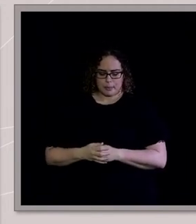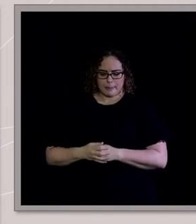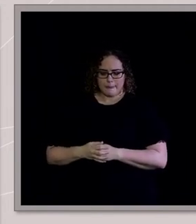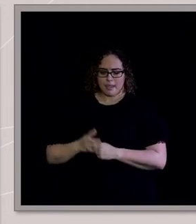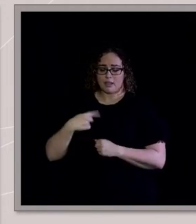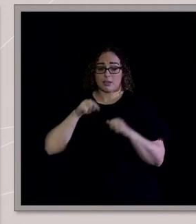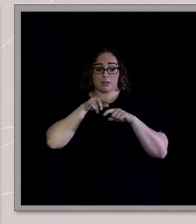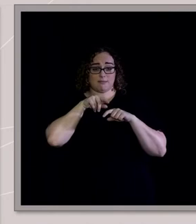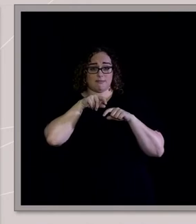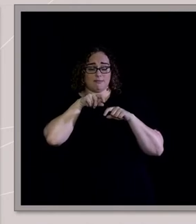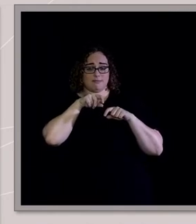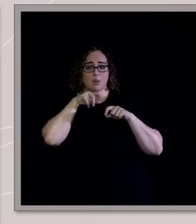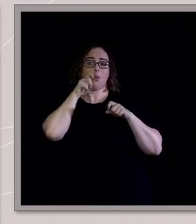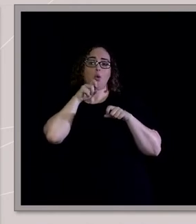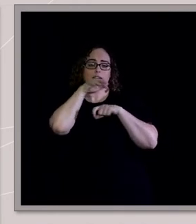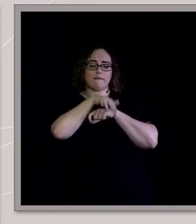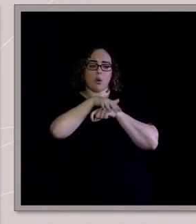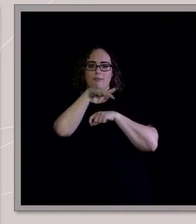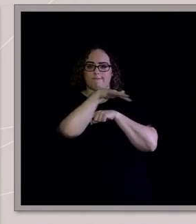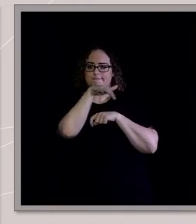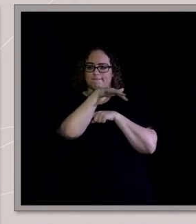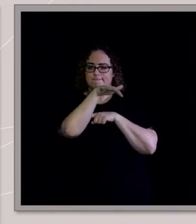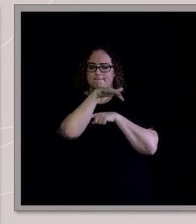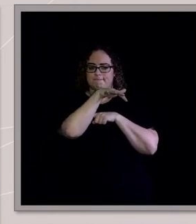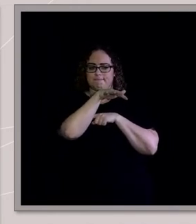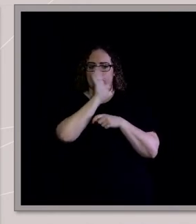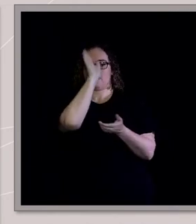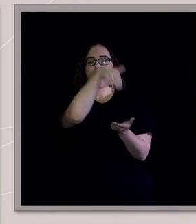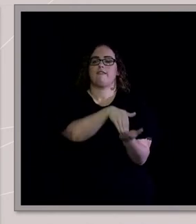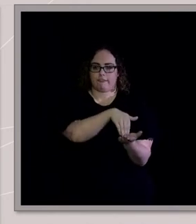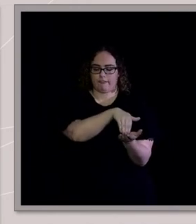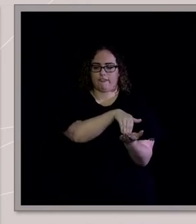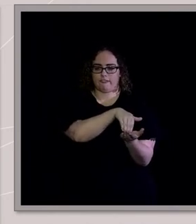and nothing happened. It was the same old thing. Me asking,